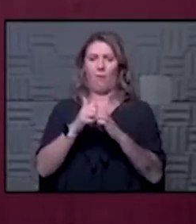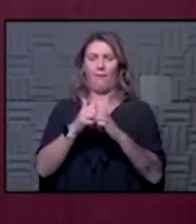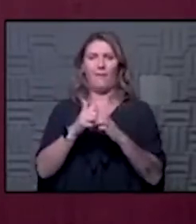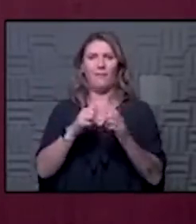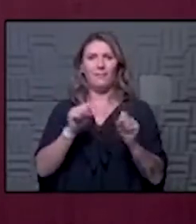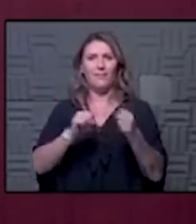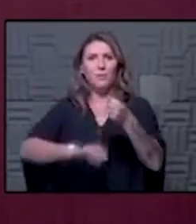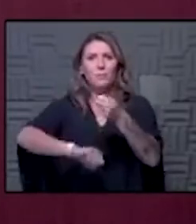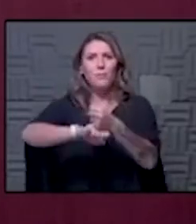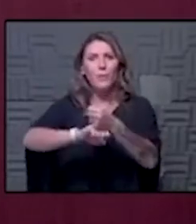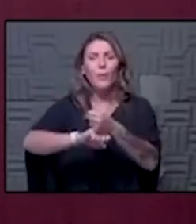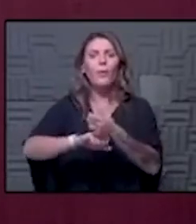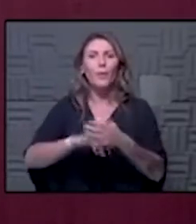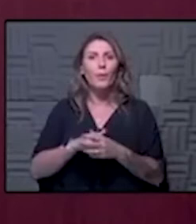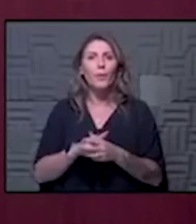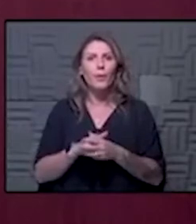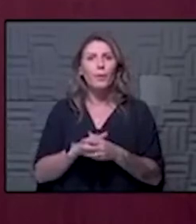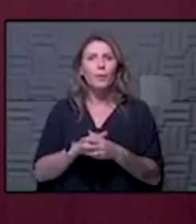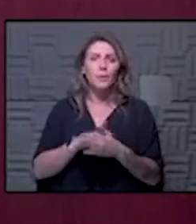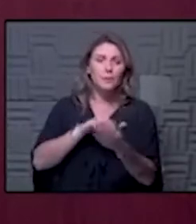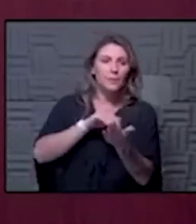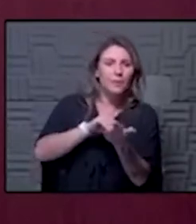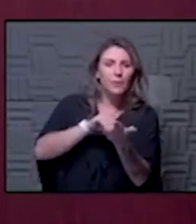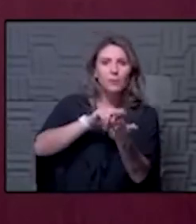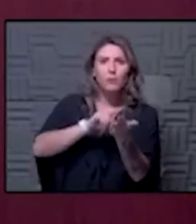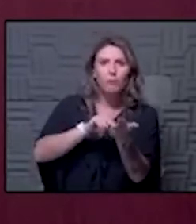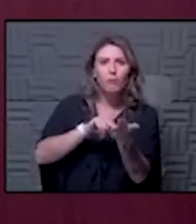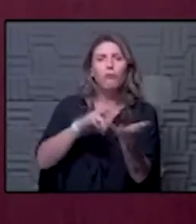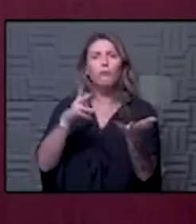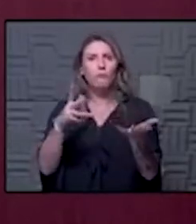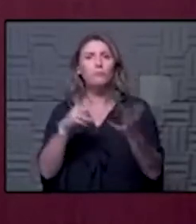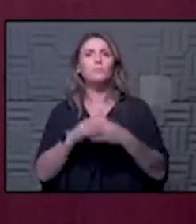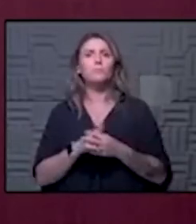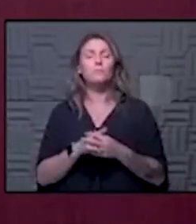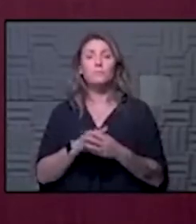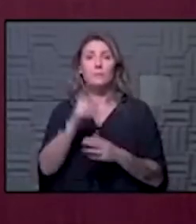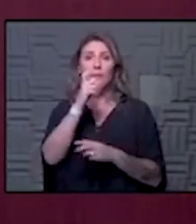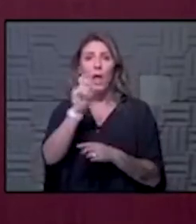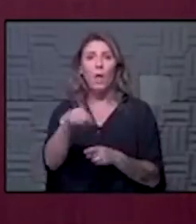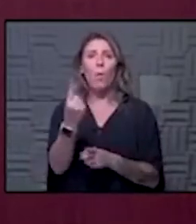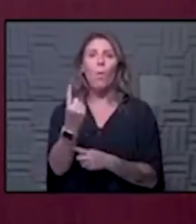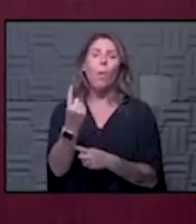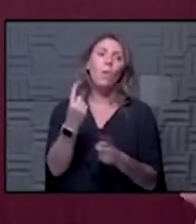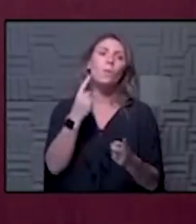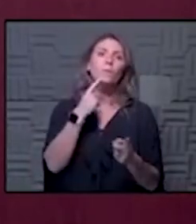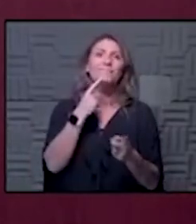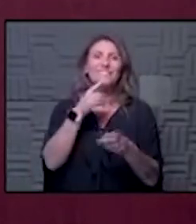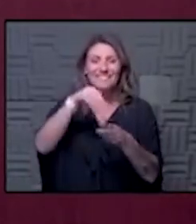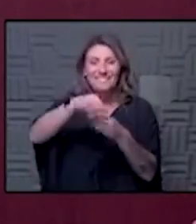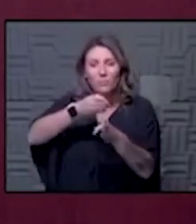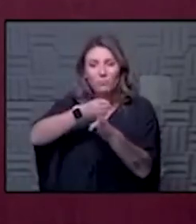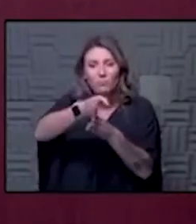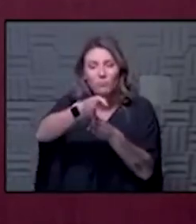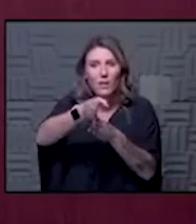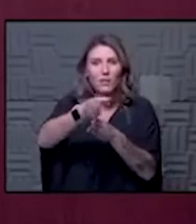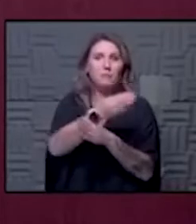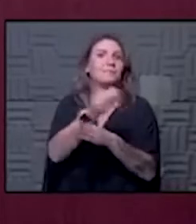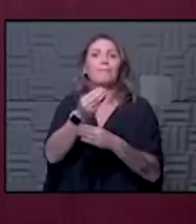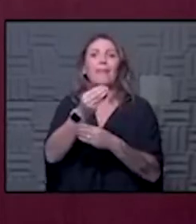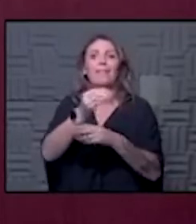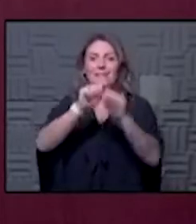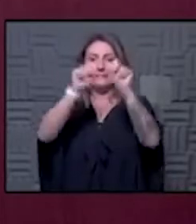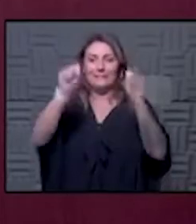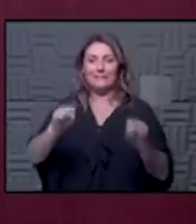support our health care workers not only looking at things in the profession and the system that are